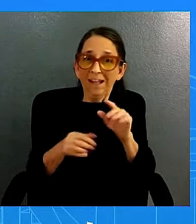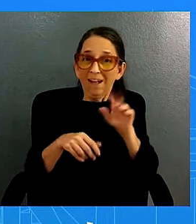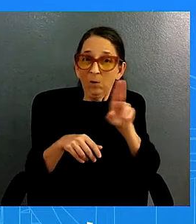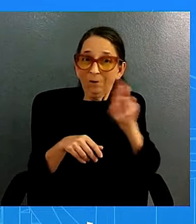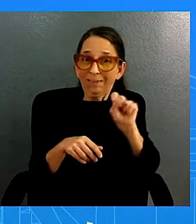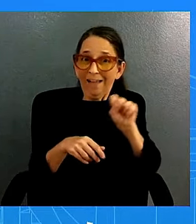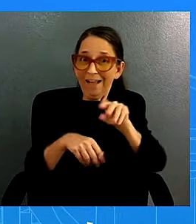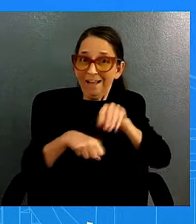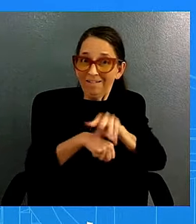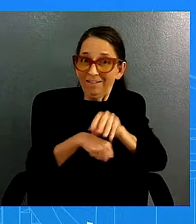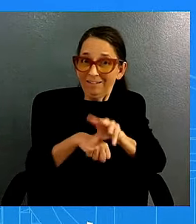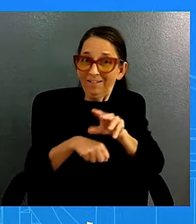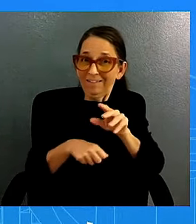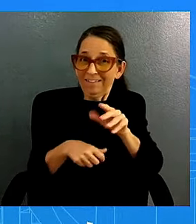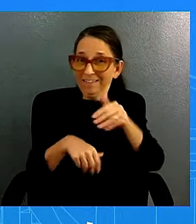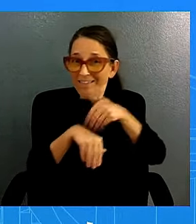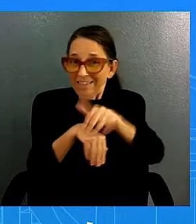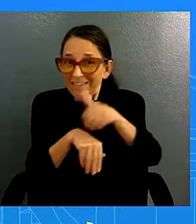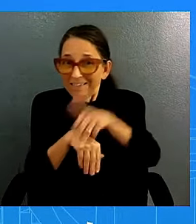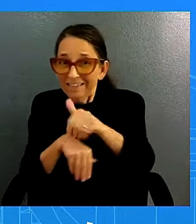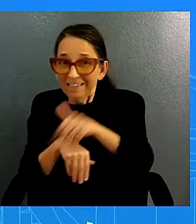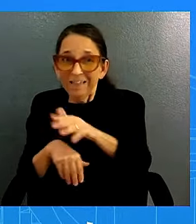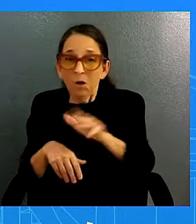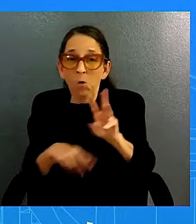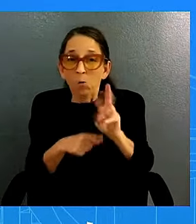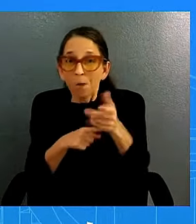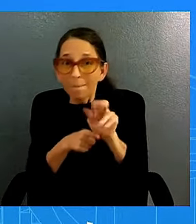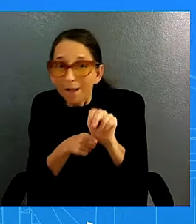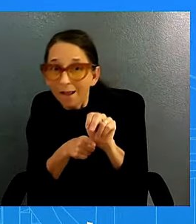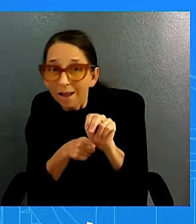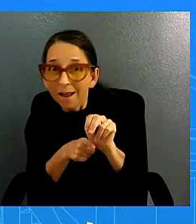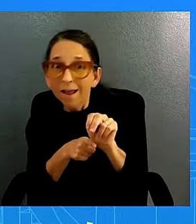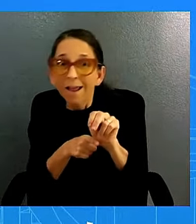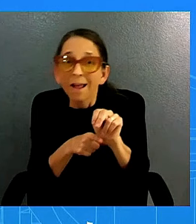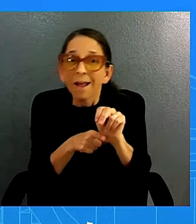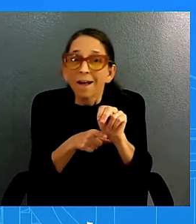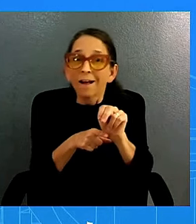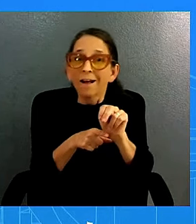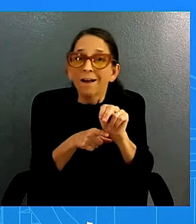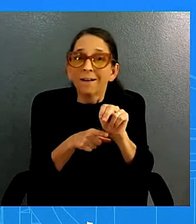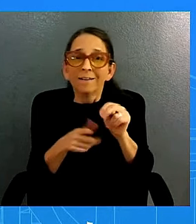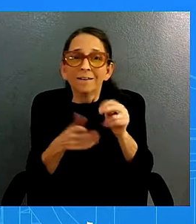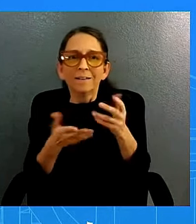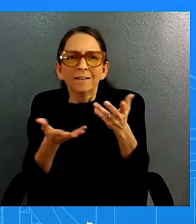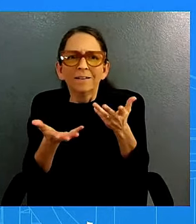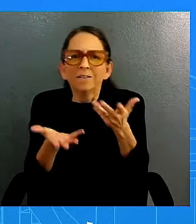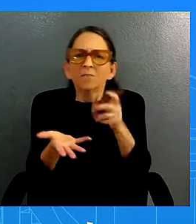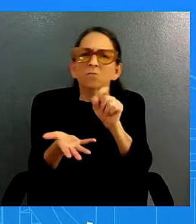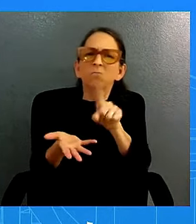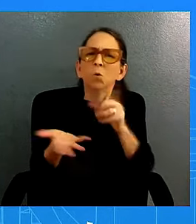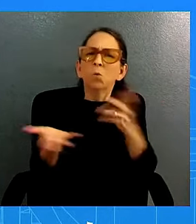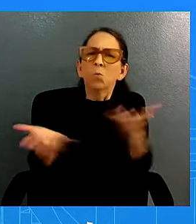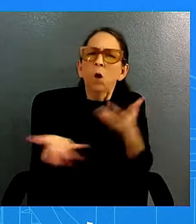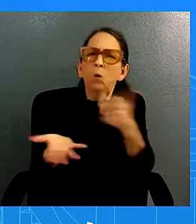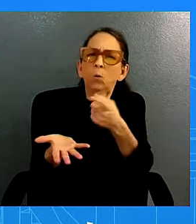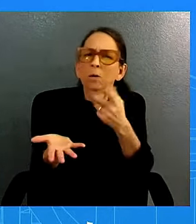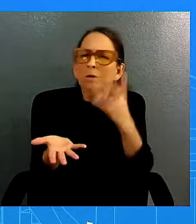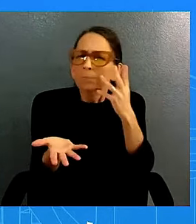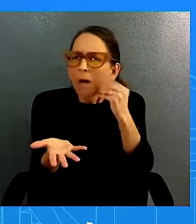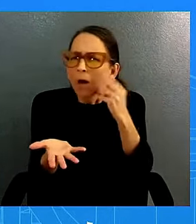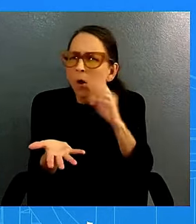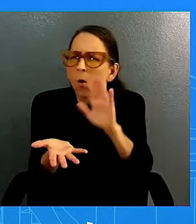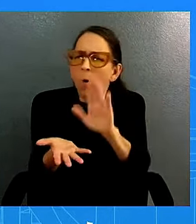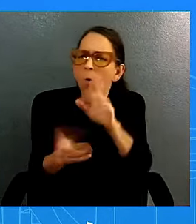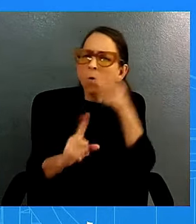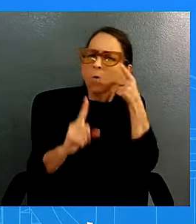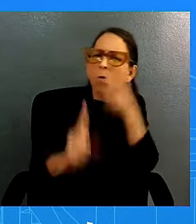what is what do you think is the precise goal israel has in these attacks and living i can't